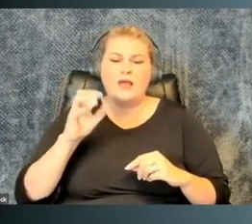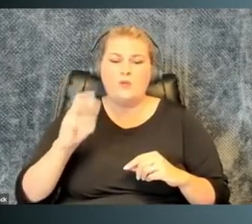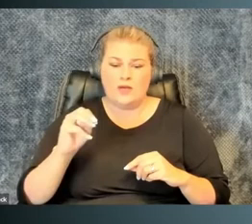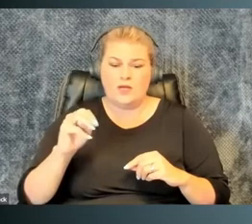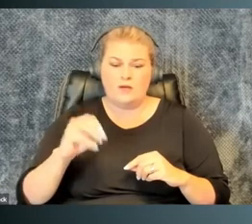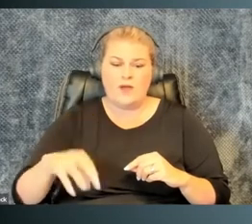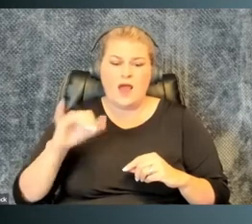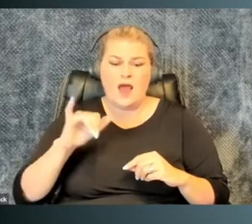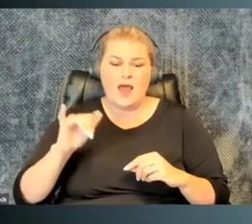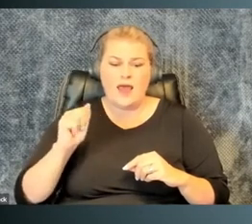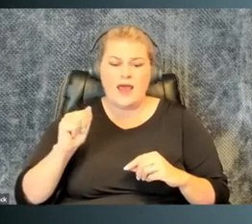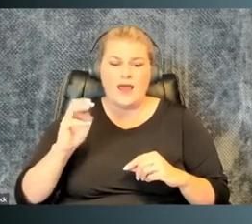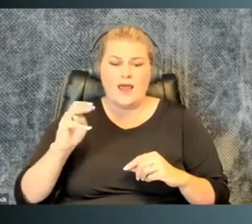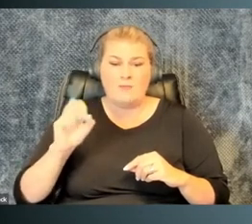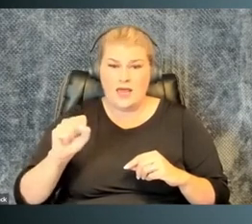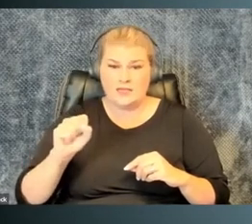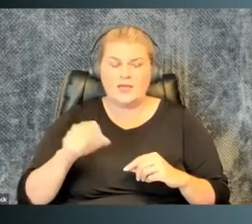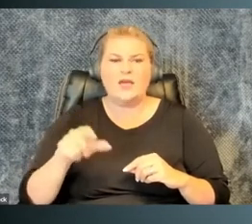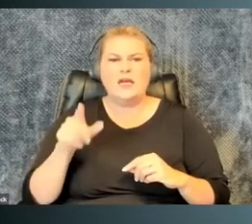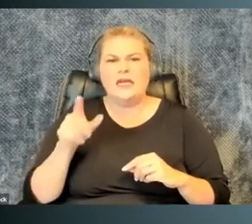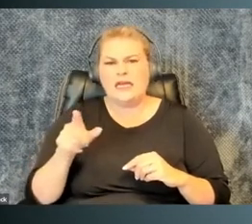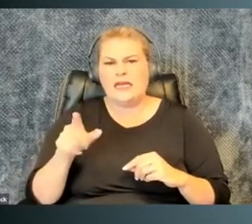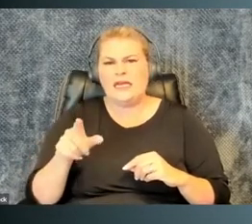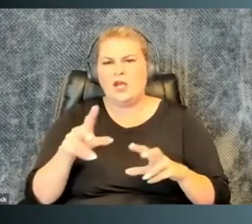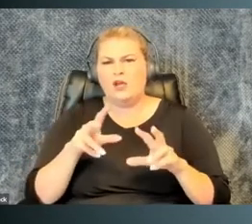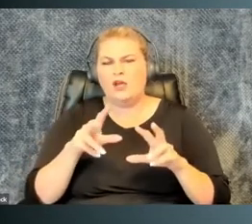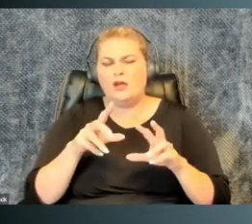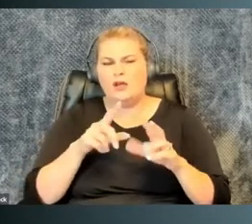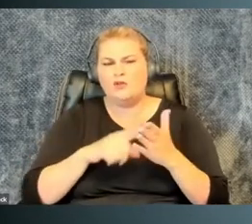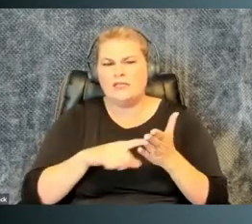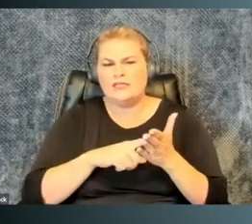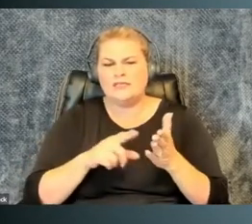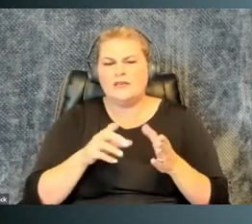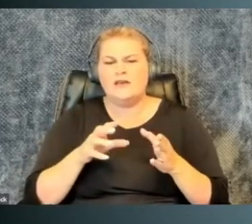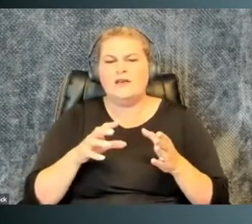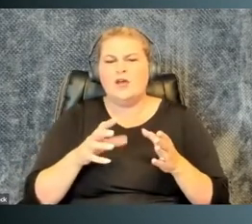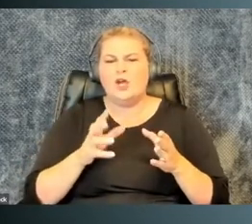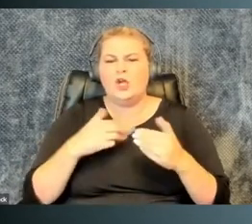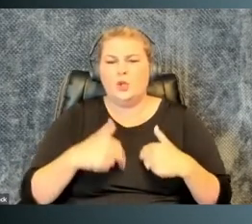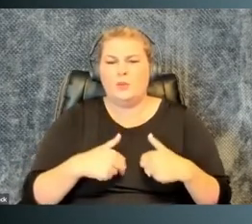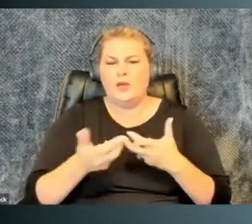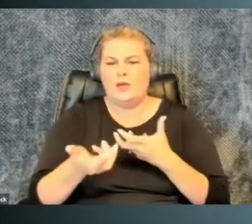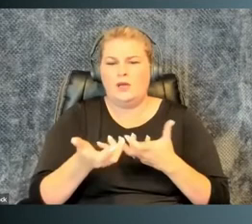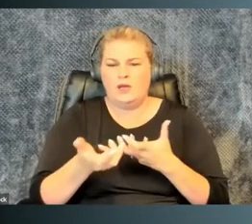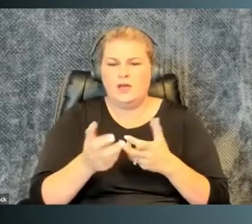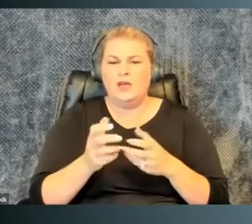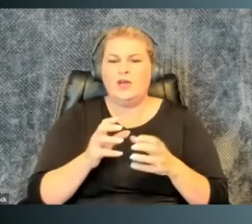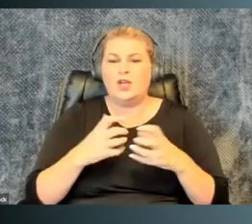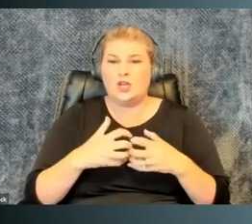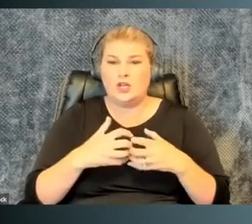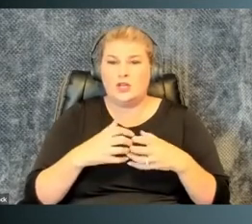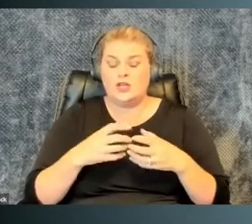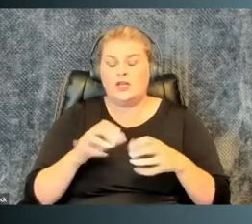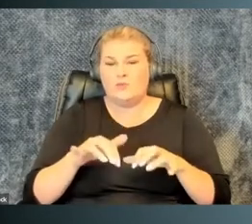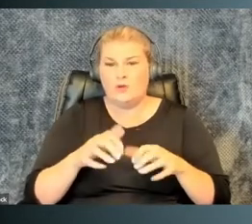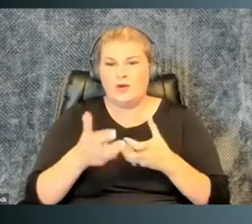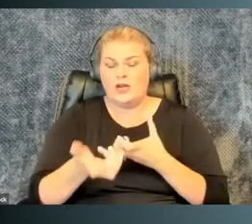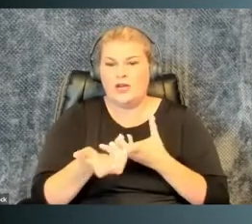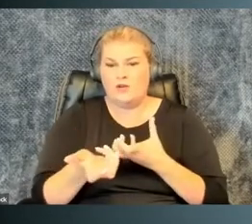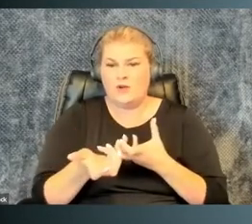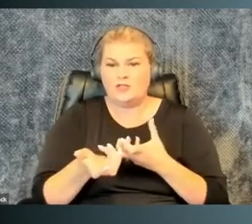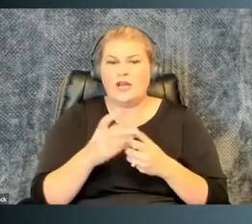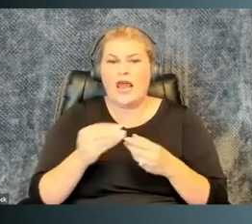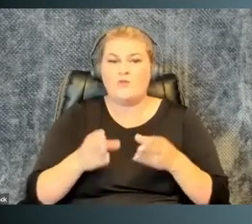R-U-A-W-I-L-L-I-A-M-S, critiques the field of human-computer interaction and specifically